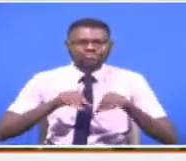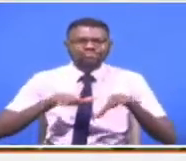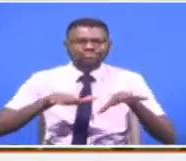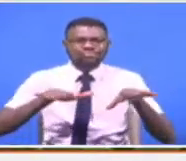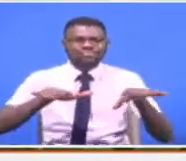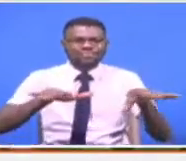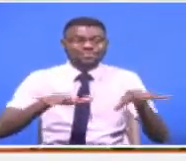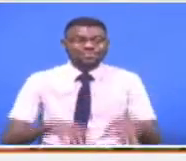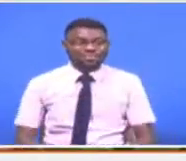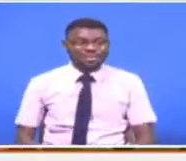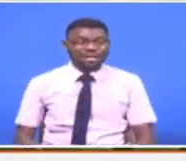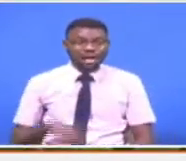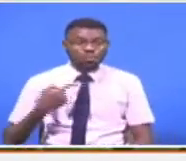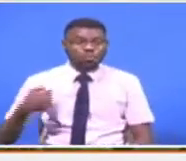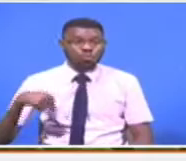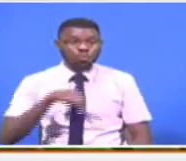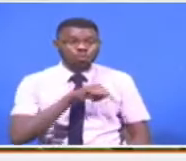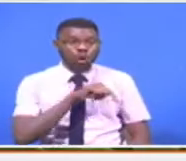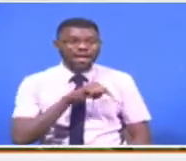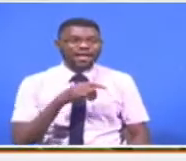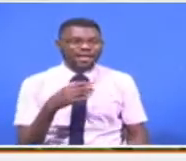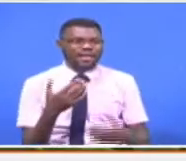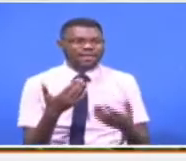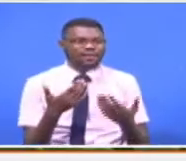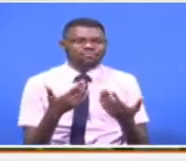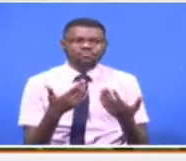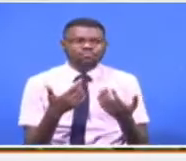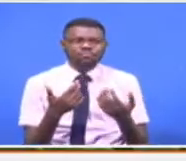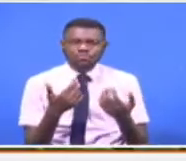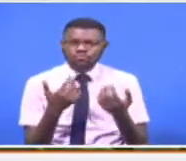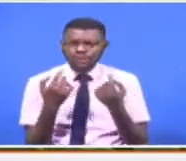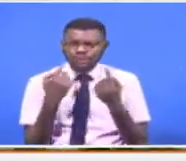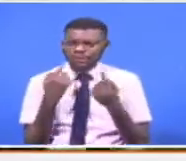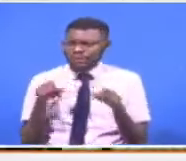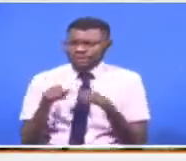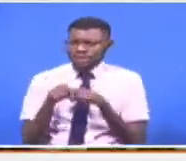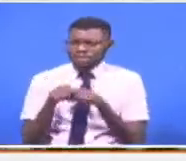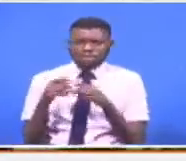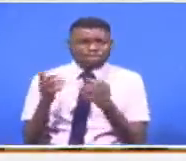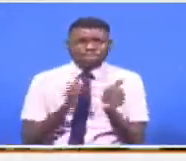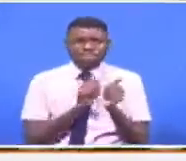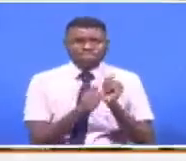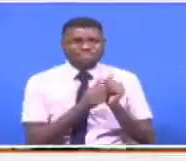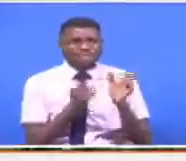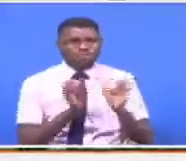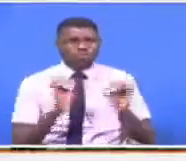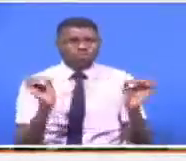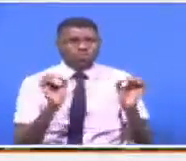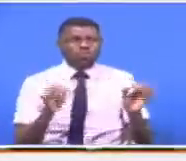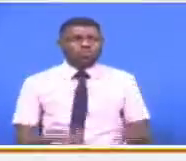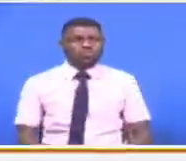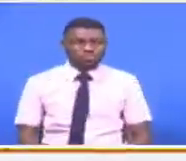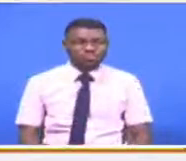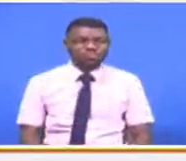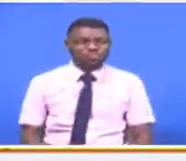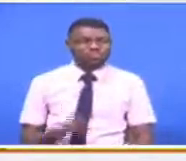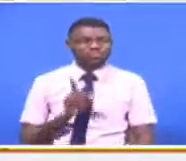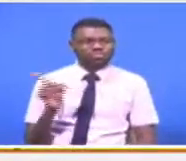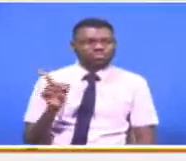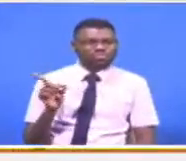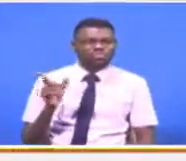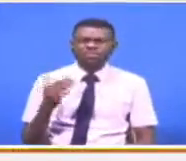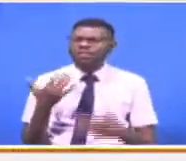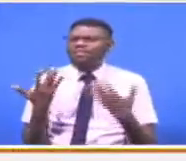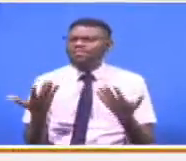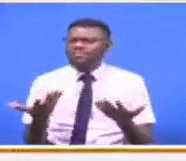kovo si si kama mahindi si kama mimea ingine taita siso estate muatate and taita veta